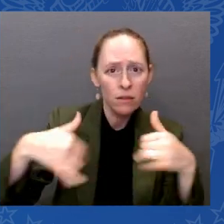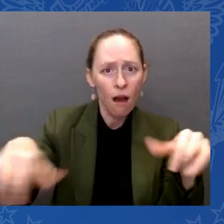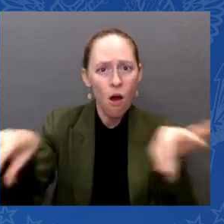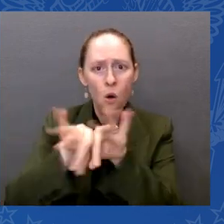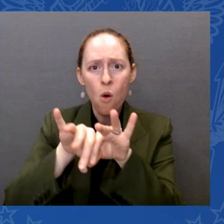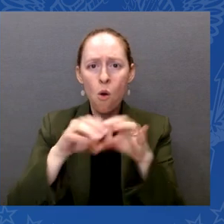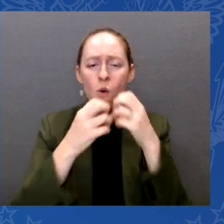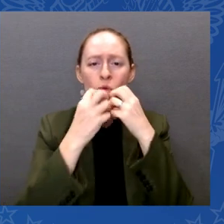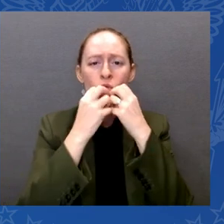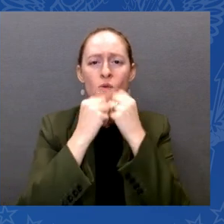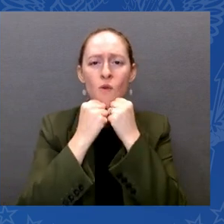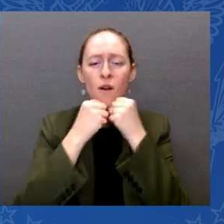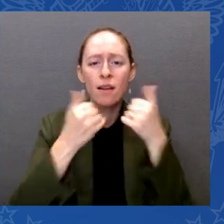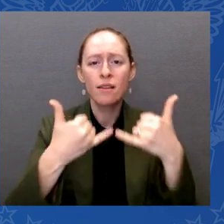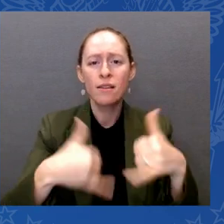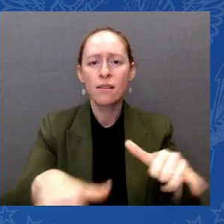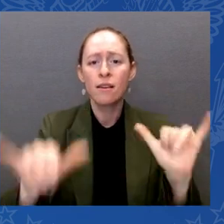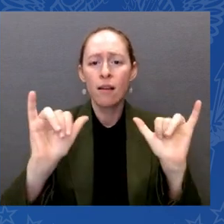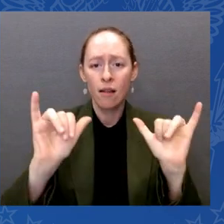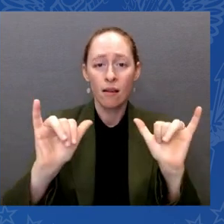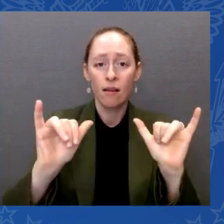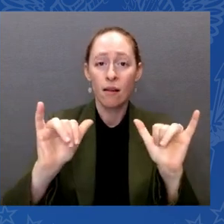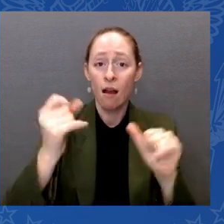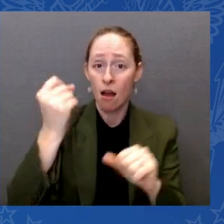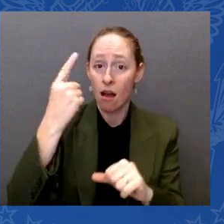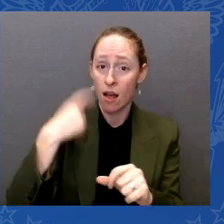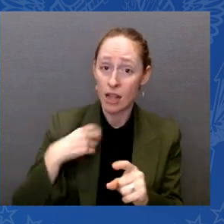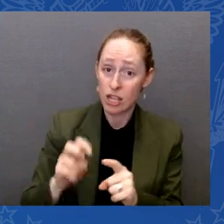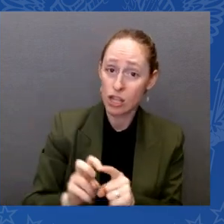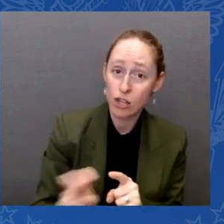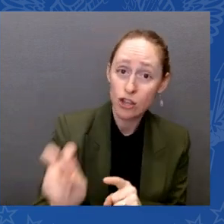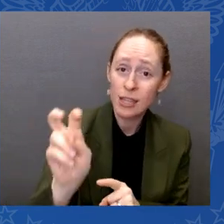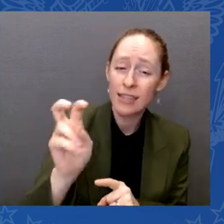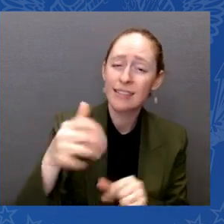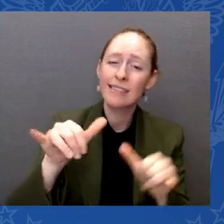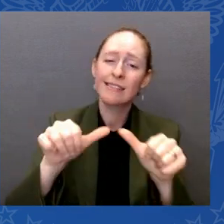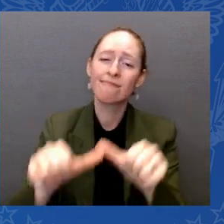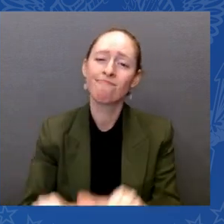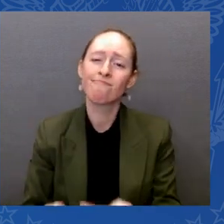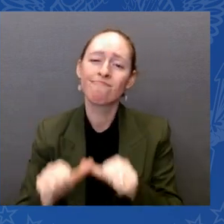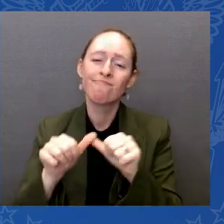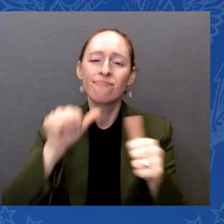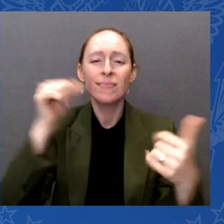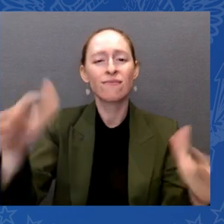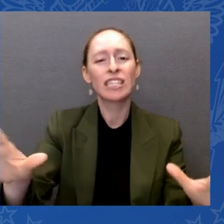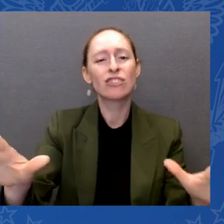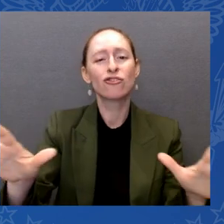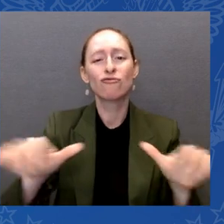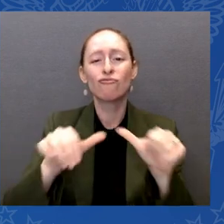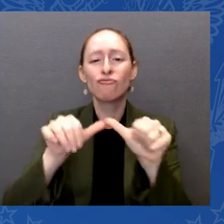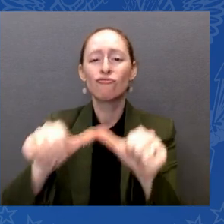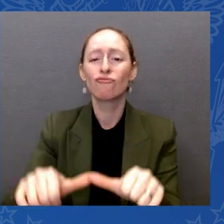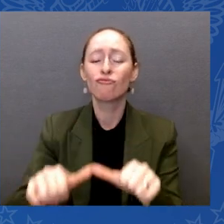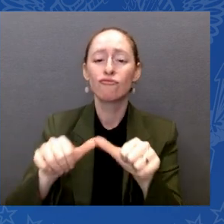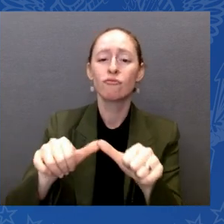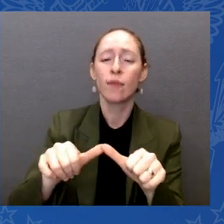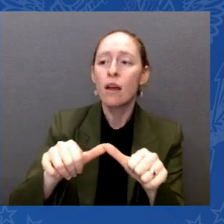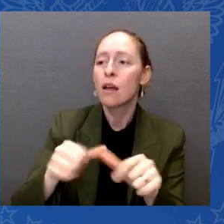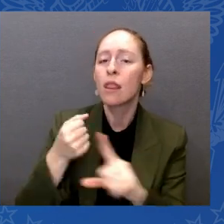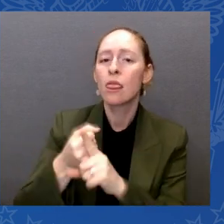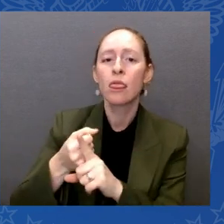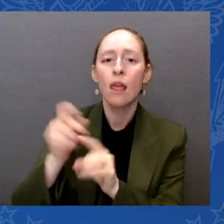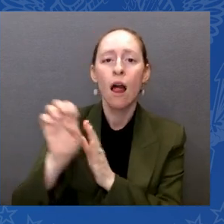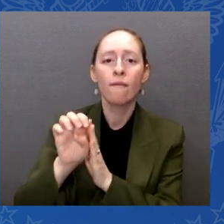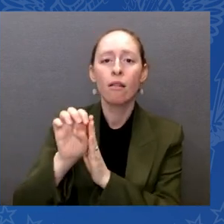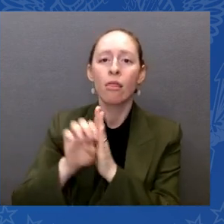There will be elevators that don't work or are too small for a large motorized wheelchair or handicapped parking